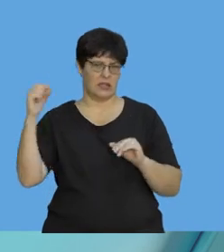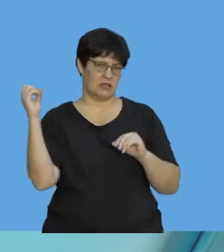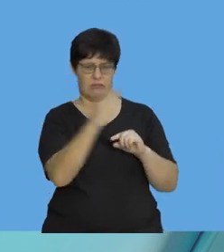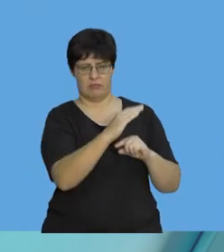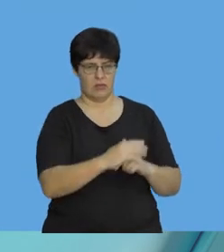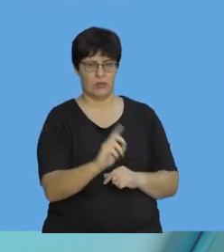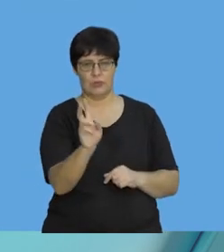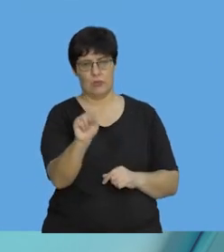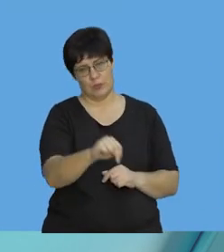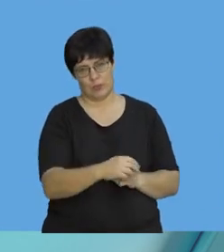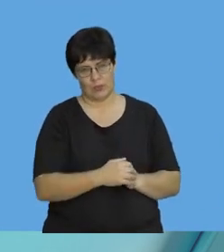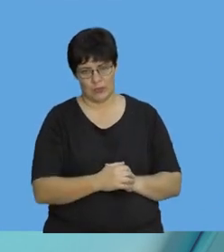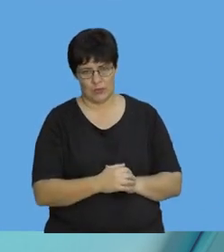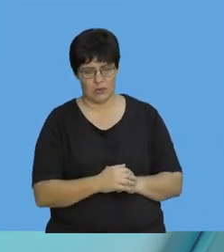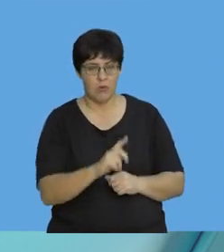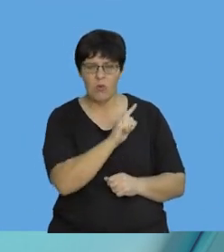Nope.